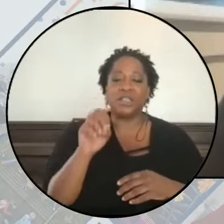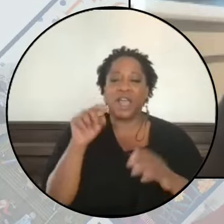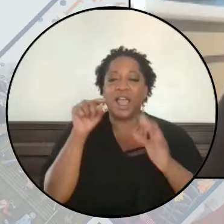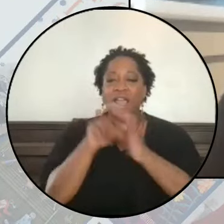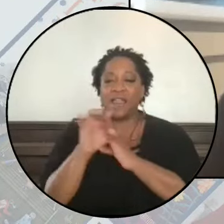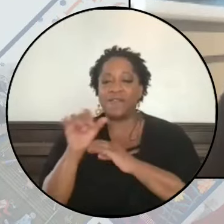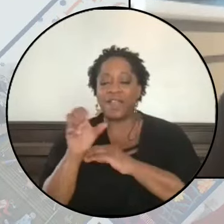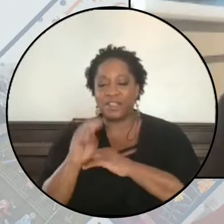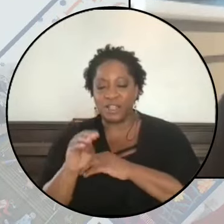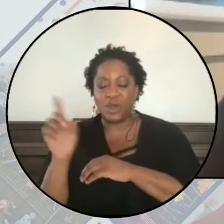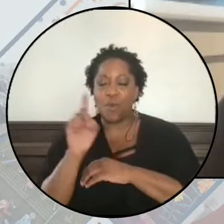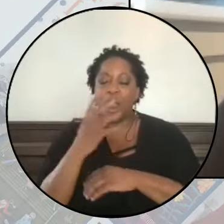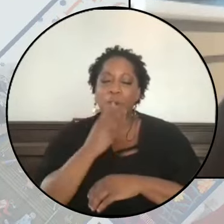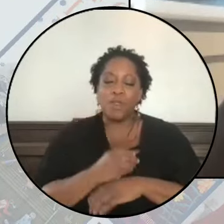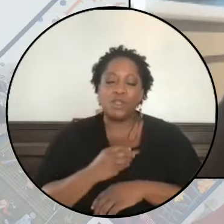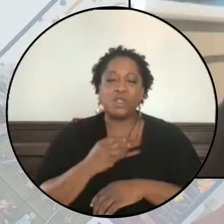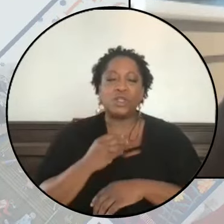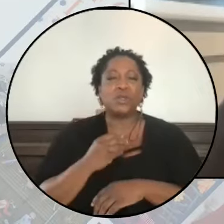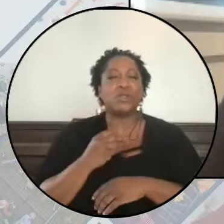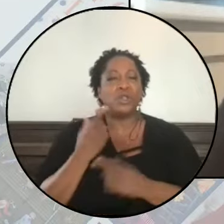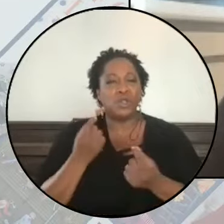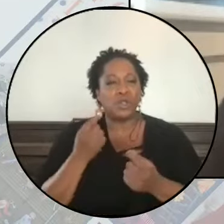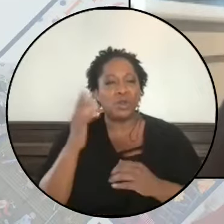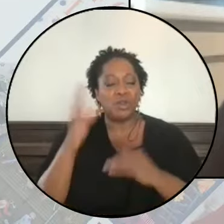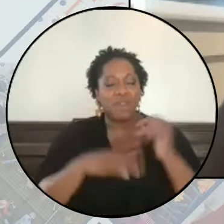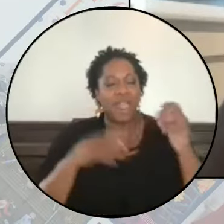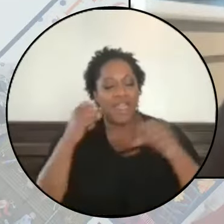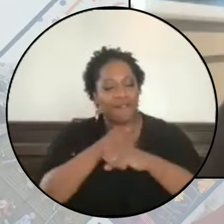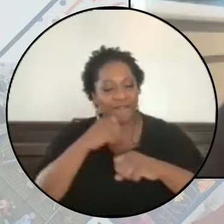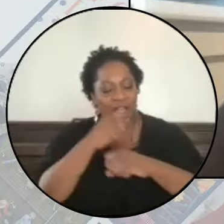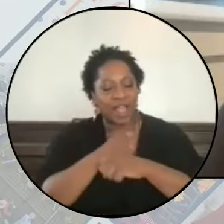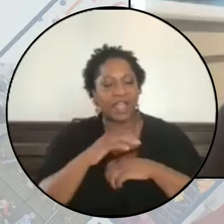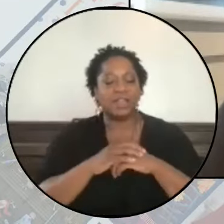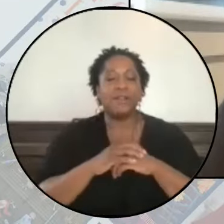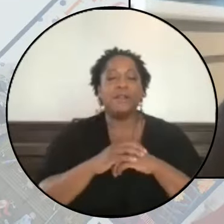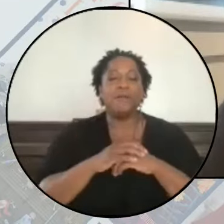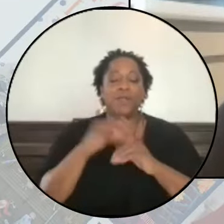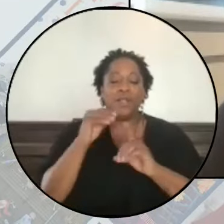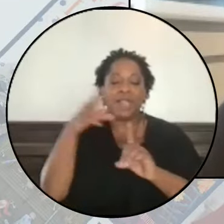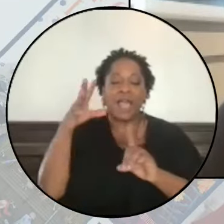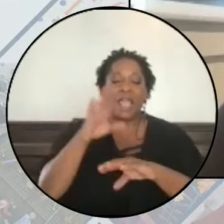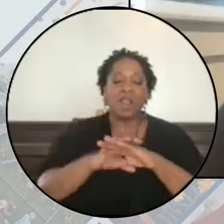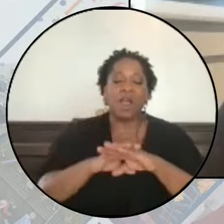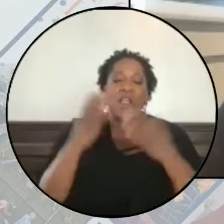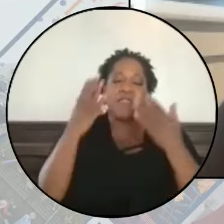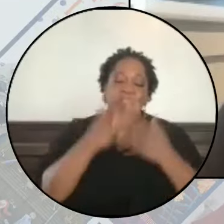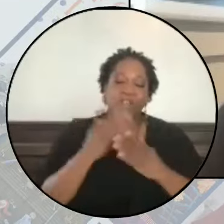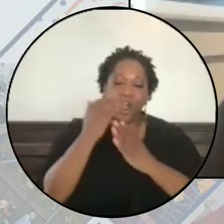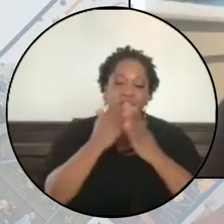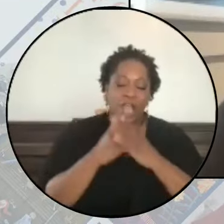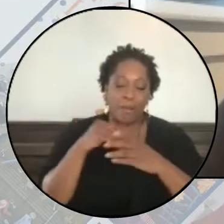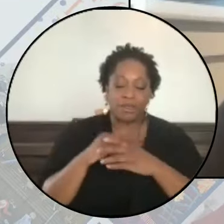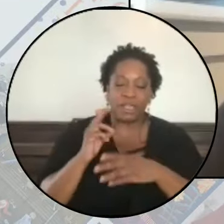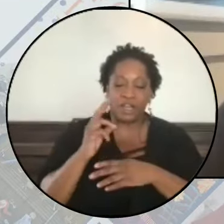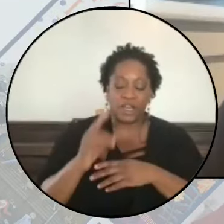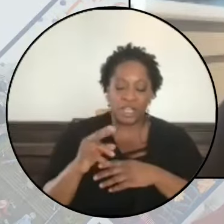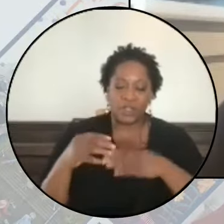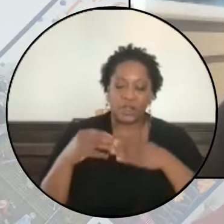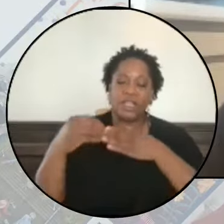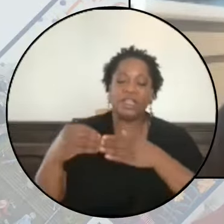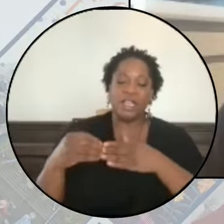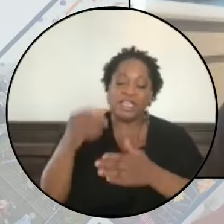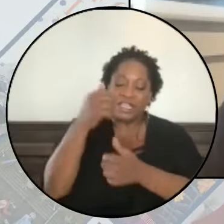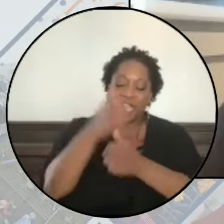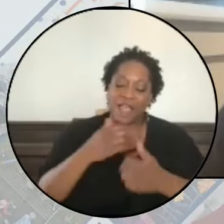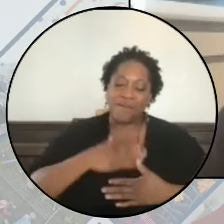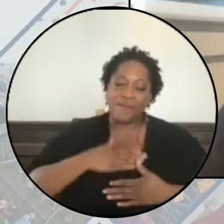fighting it? So for us, the lesson of the darkest chapters of our own history has to lead us to every single breath being